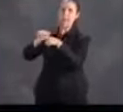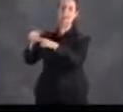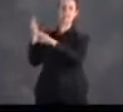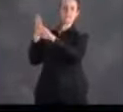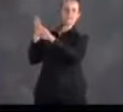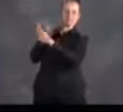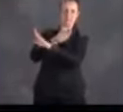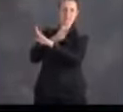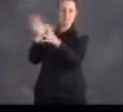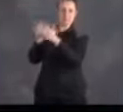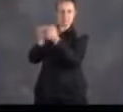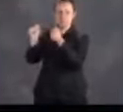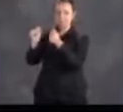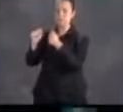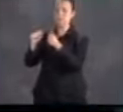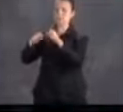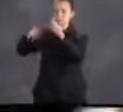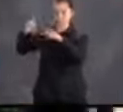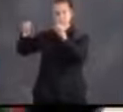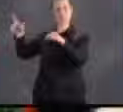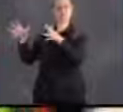for all types of disasters.